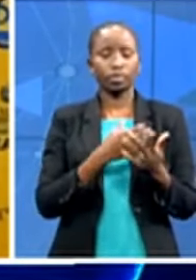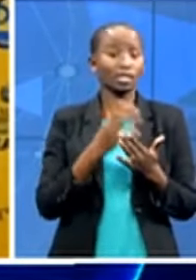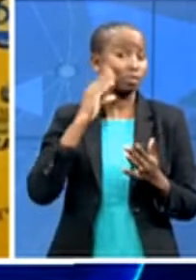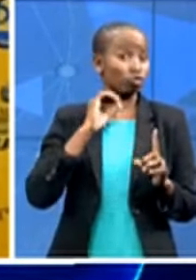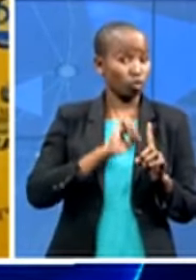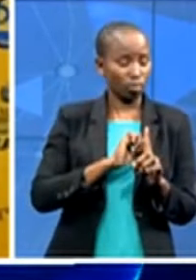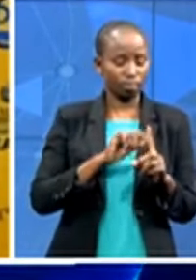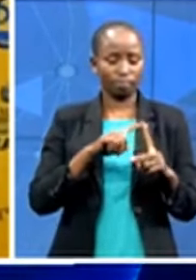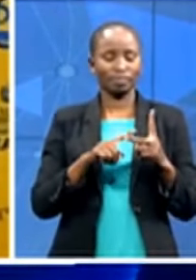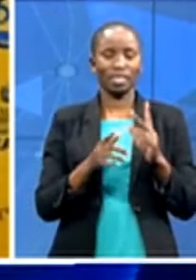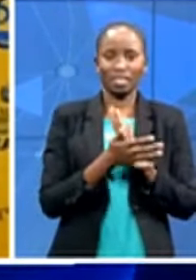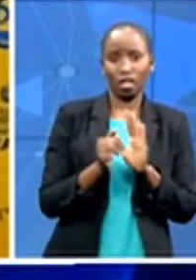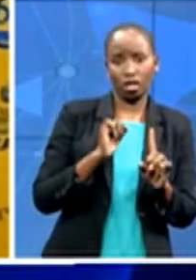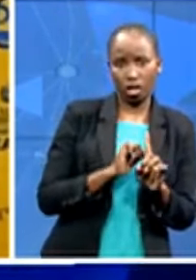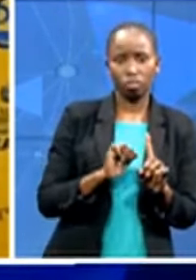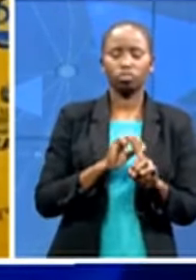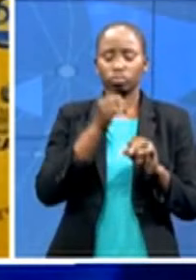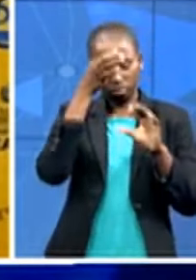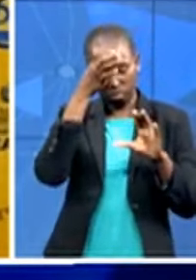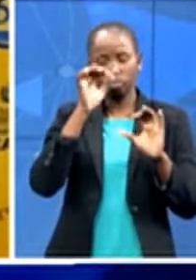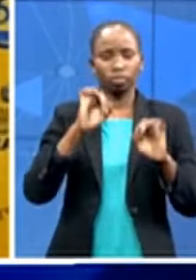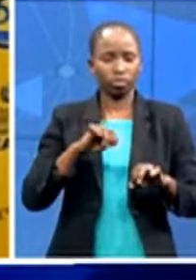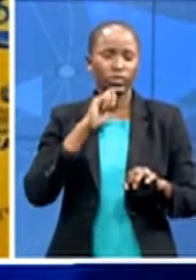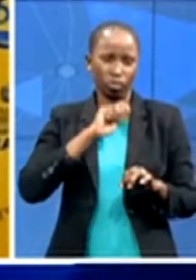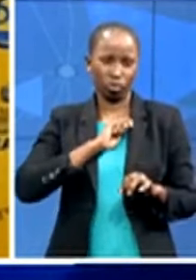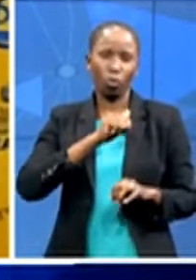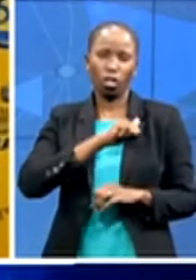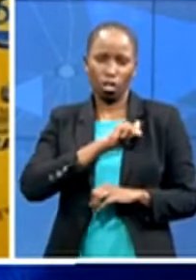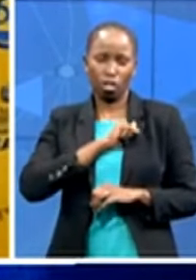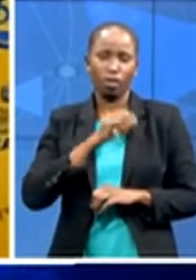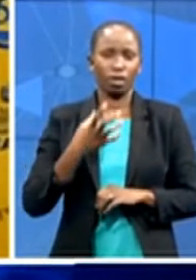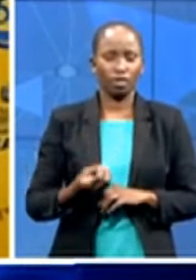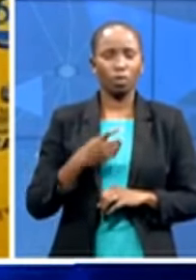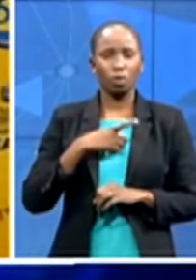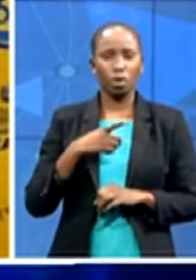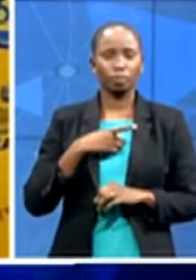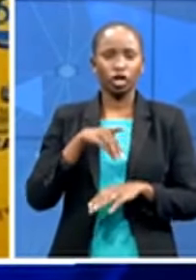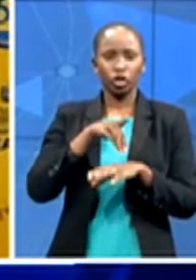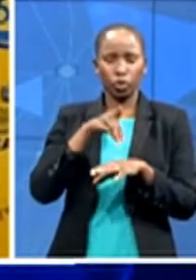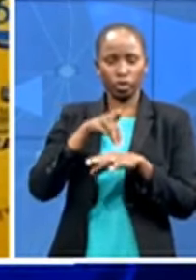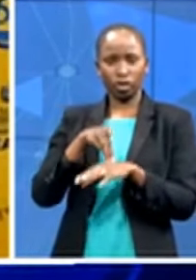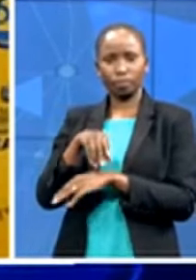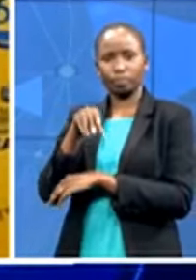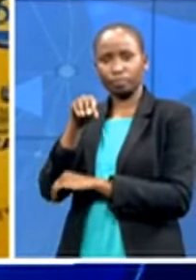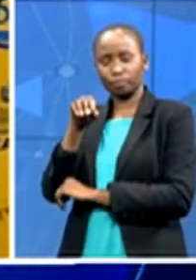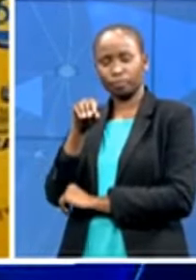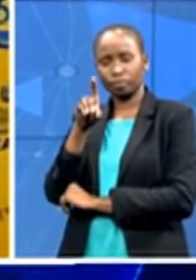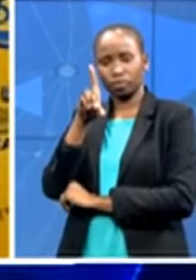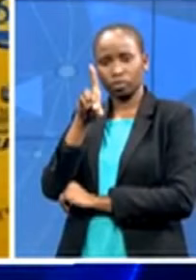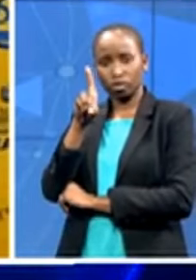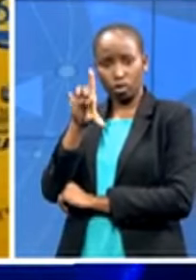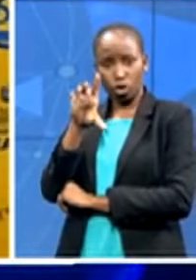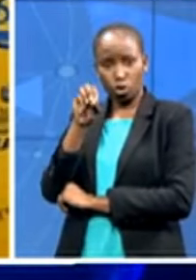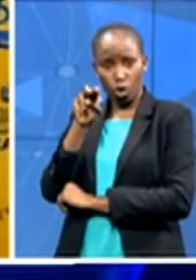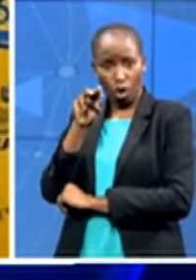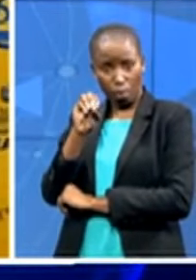we're really fortunate equally with dr norm who is was the former mc i think for